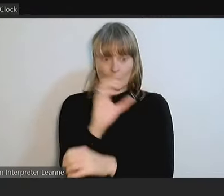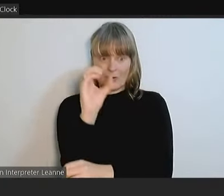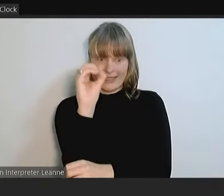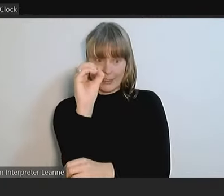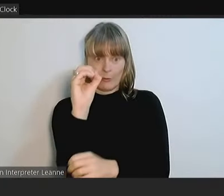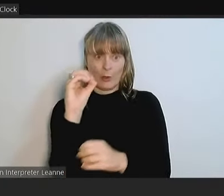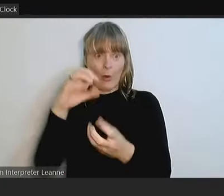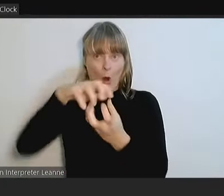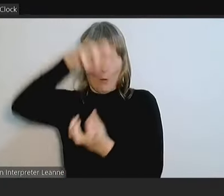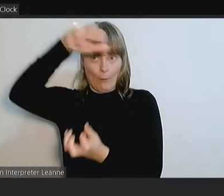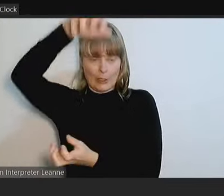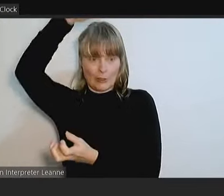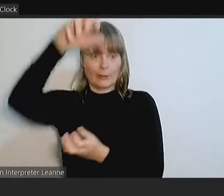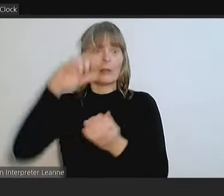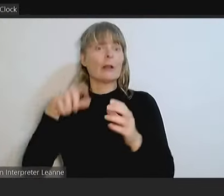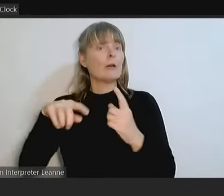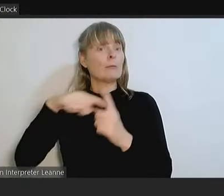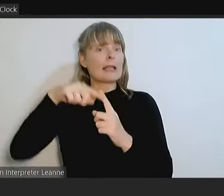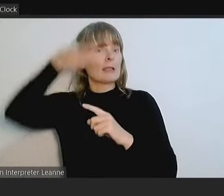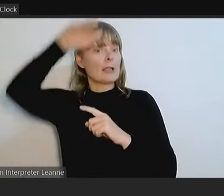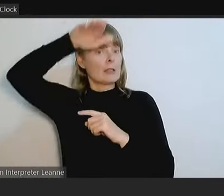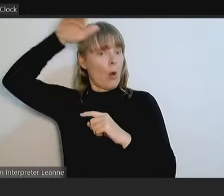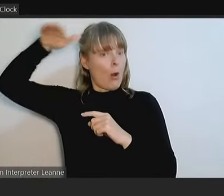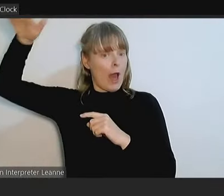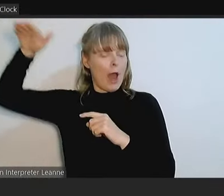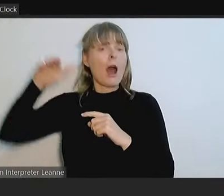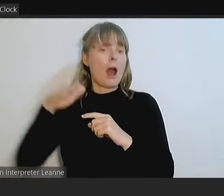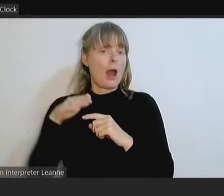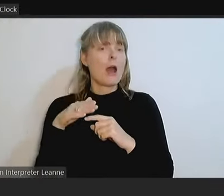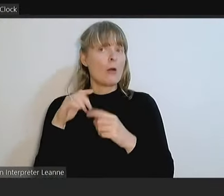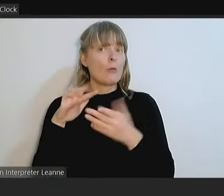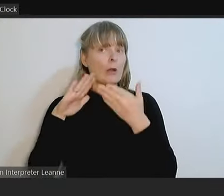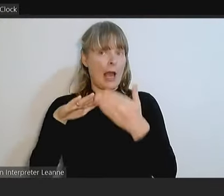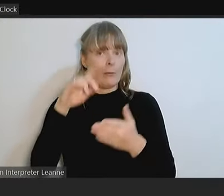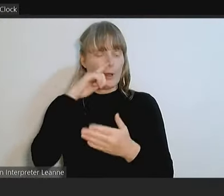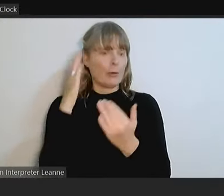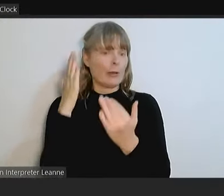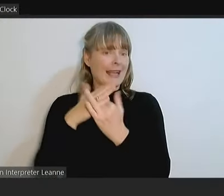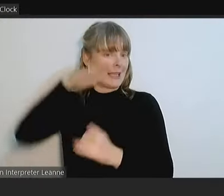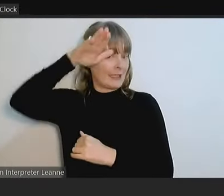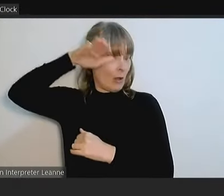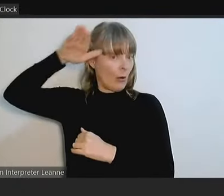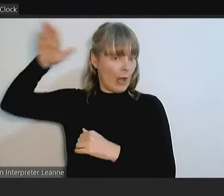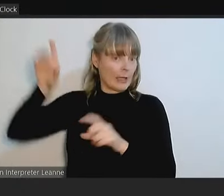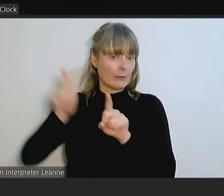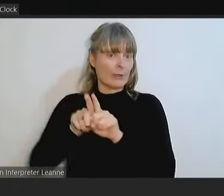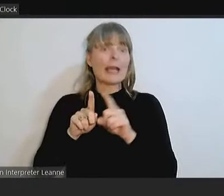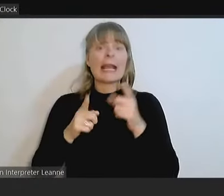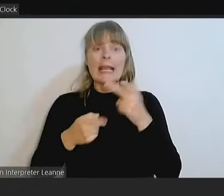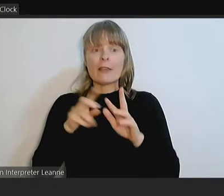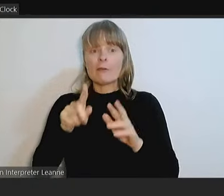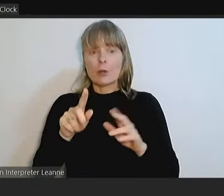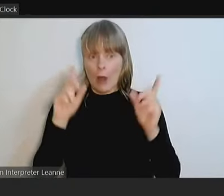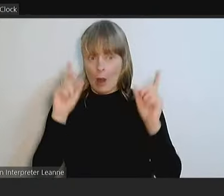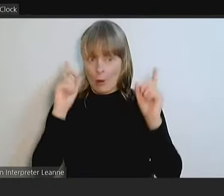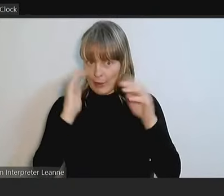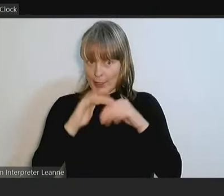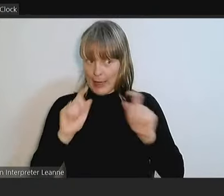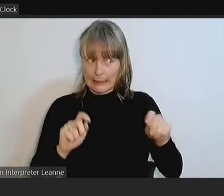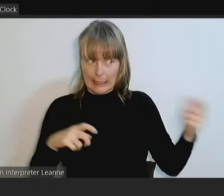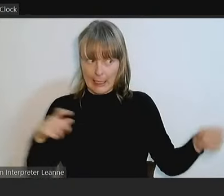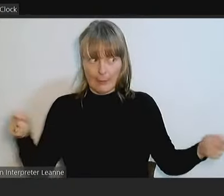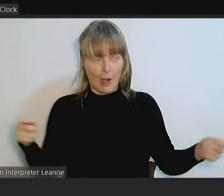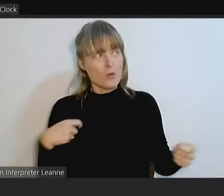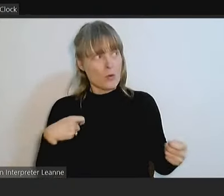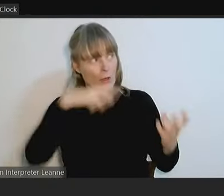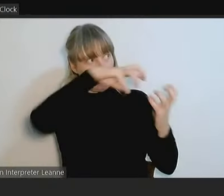program helps people access solar. If you are concerned about one of your neighbours polluting the air by not having an appropriate wood